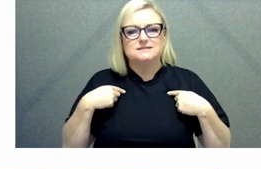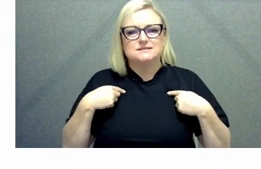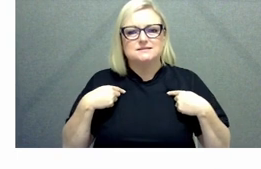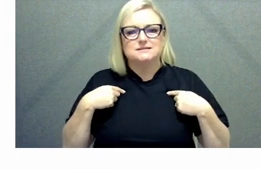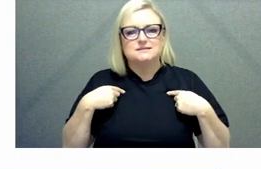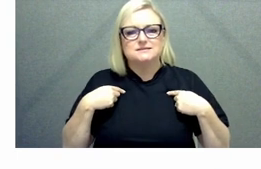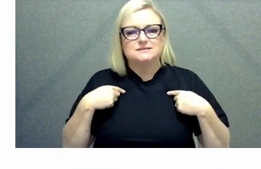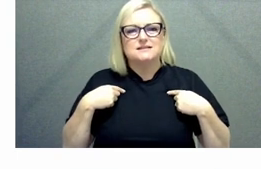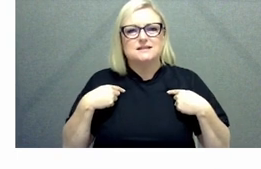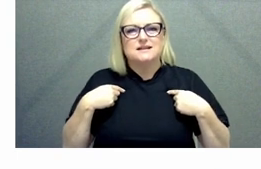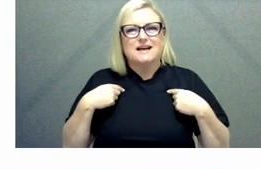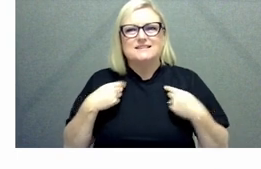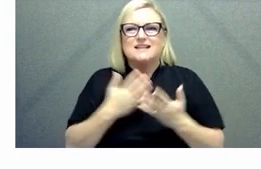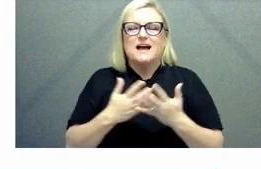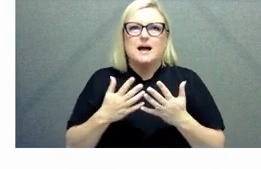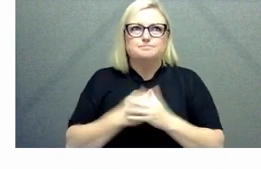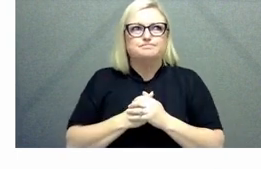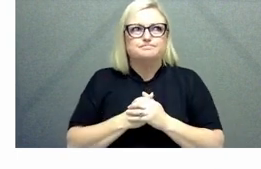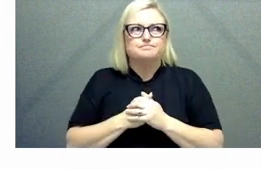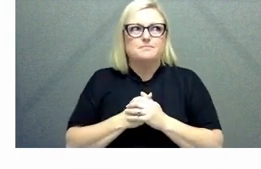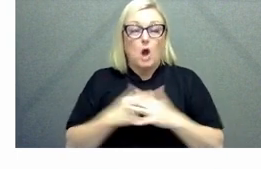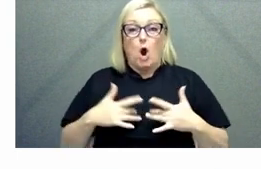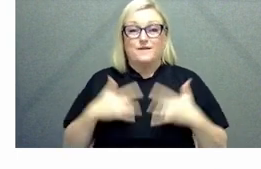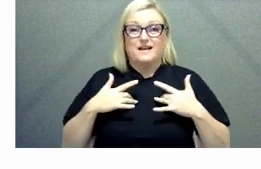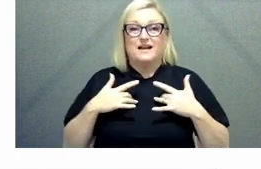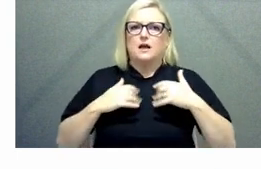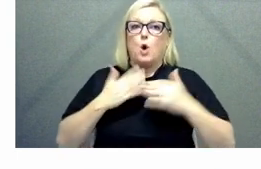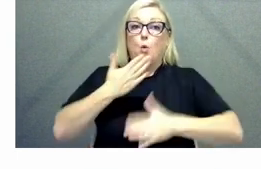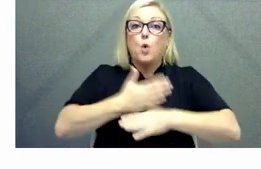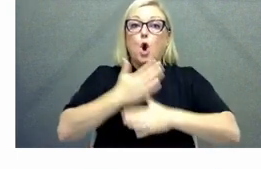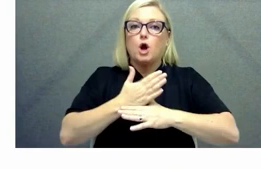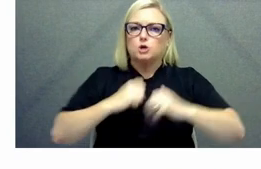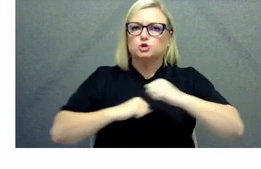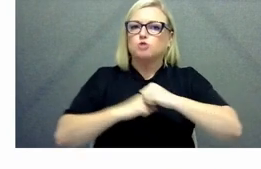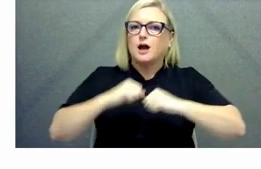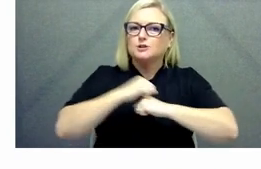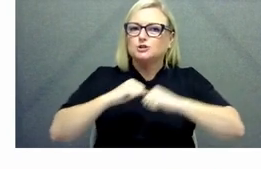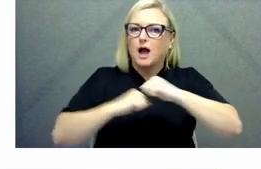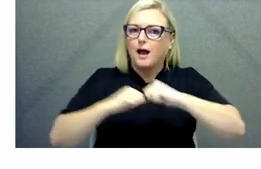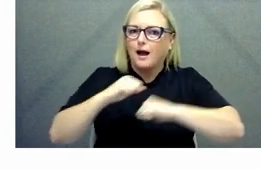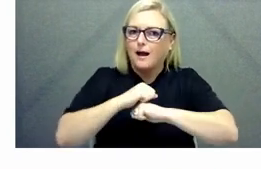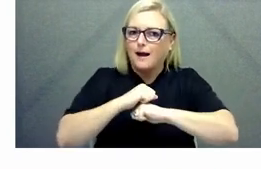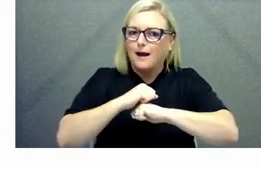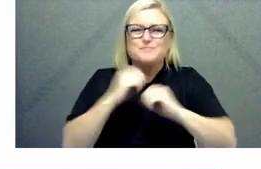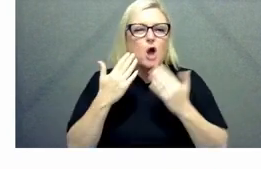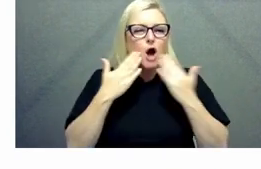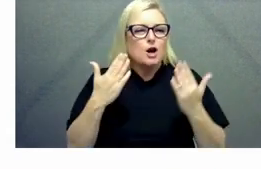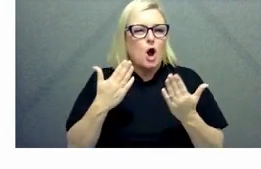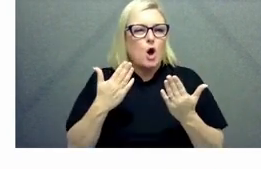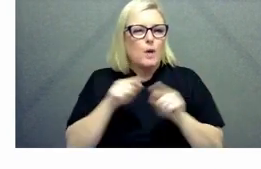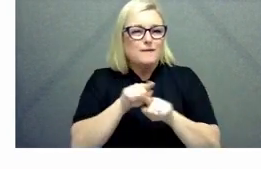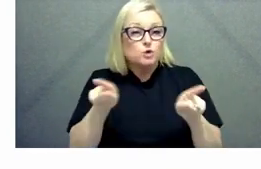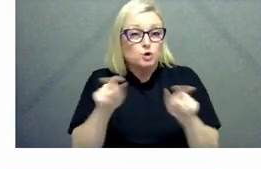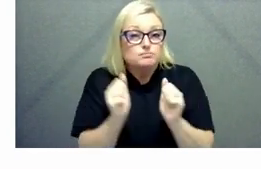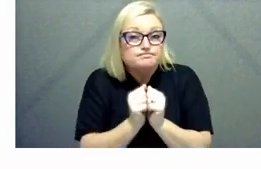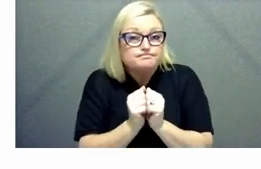structure our work it's how we I think a lot of us I don't know if this resonates it certainly resonates with a lot of people I speak to but it's that